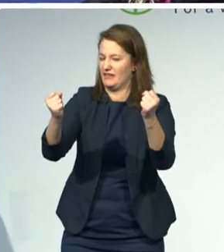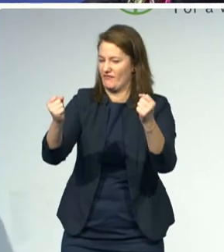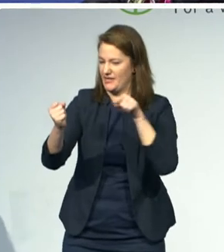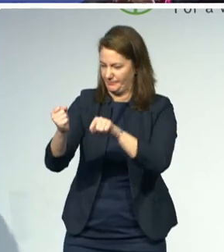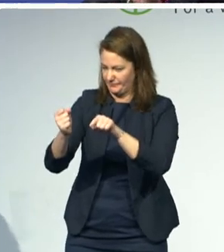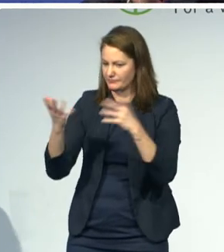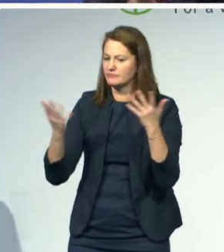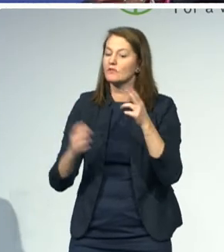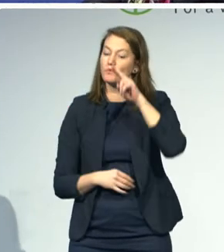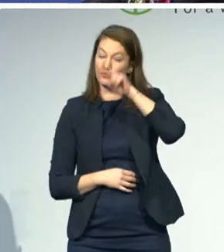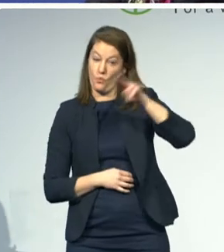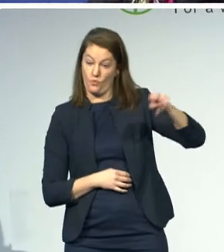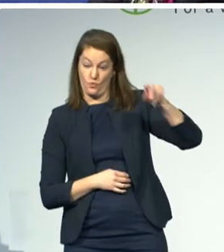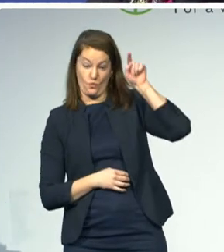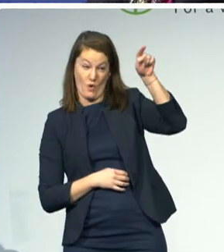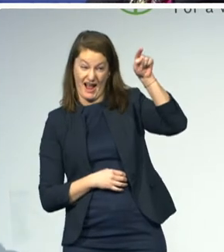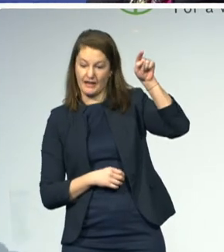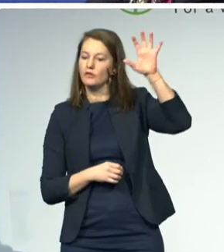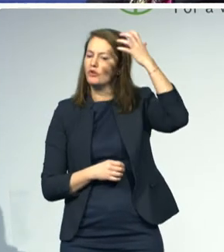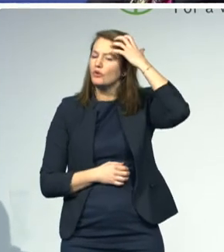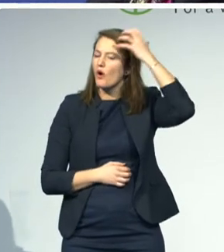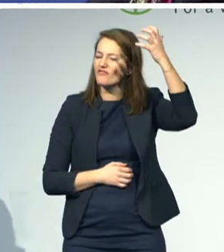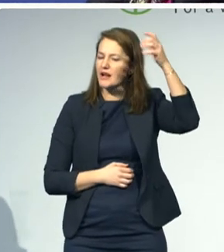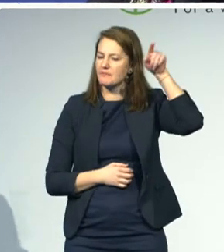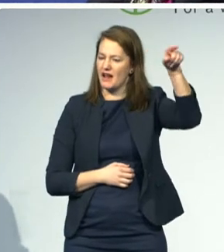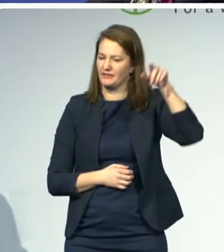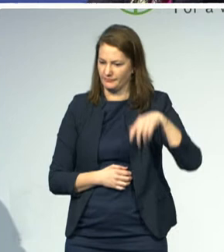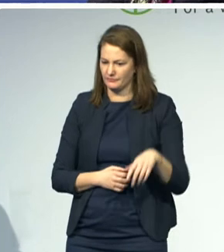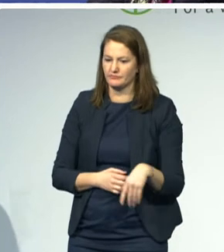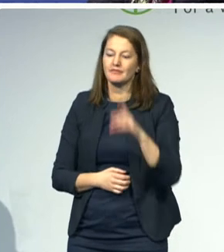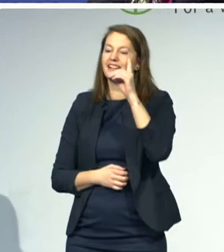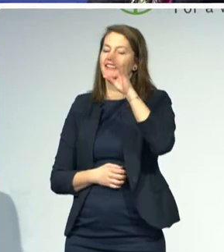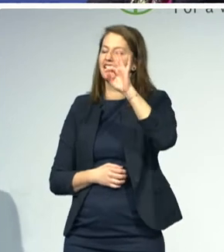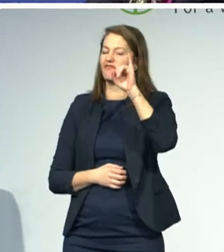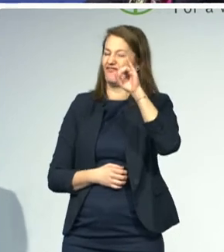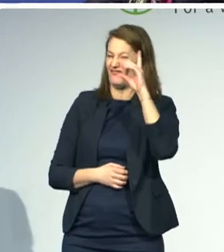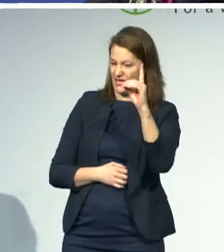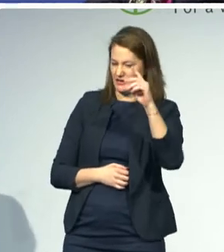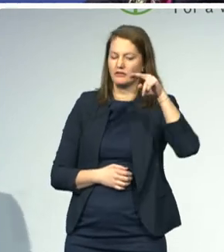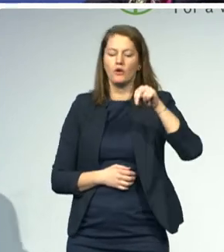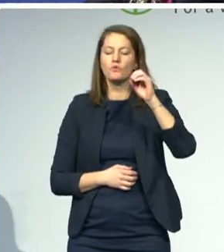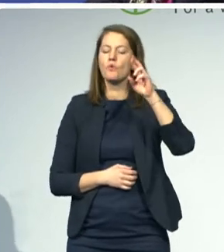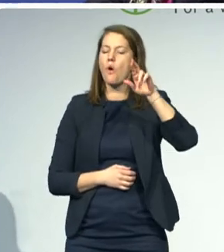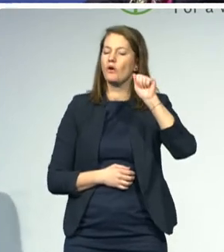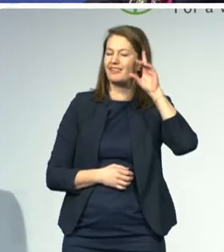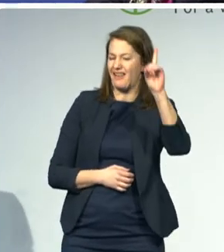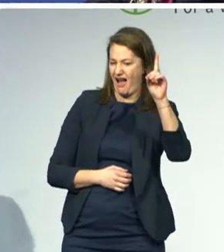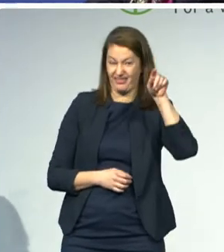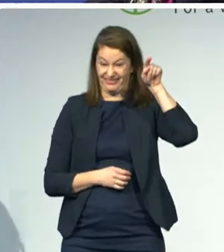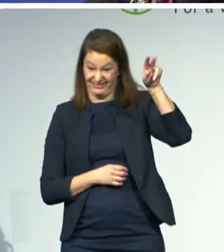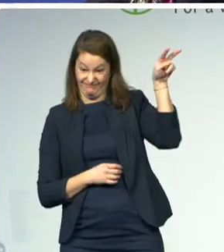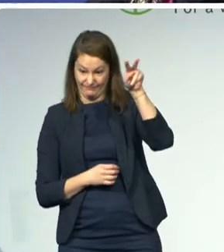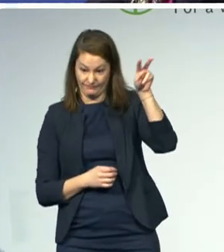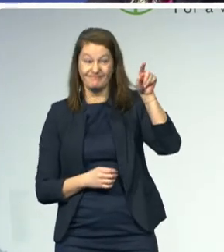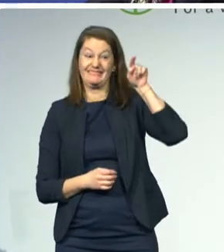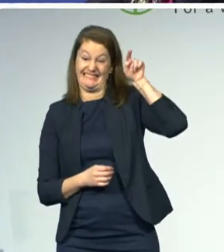DFID. And this initiative invests in catalytic technical expertise and knowledge resources